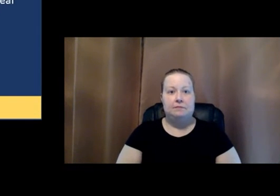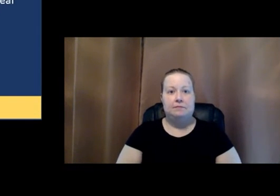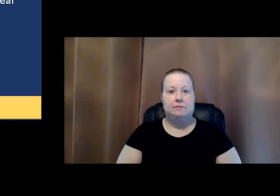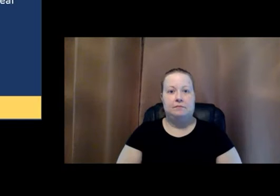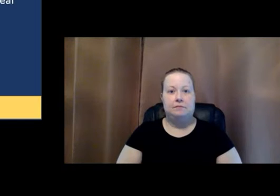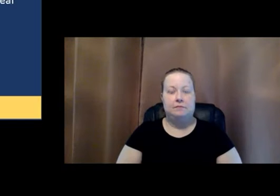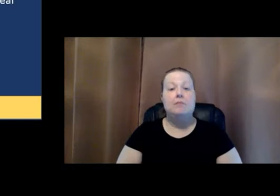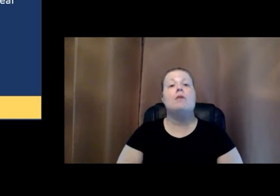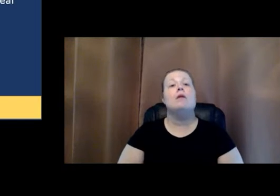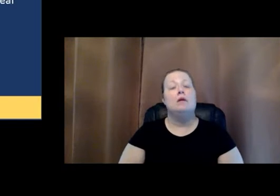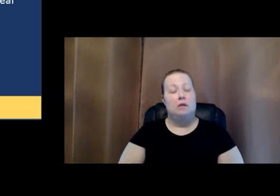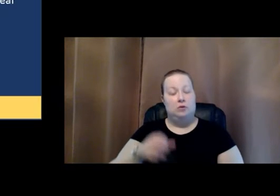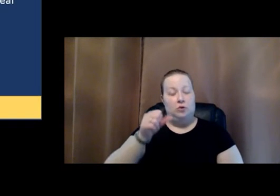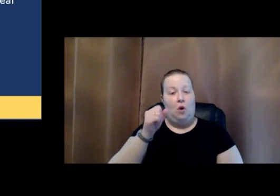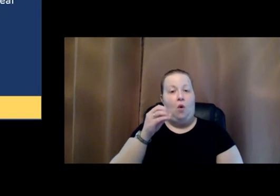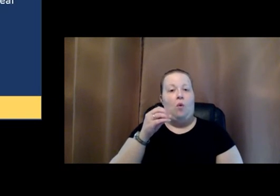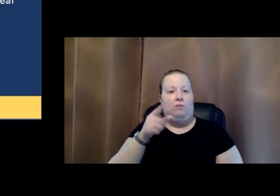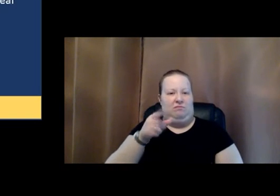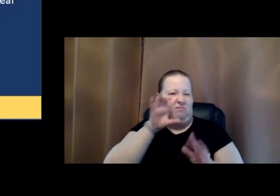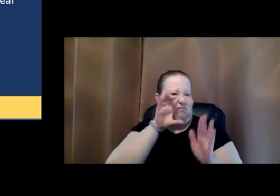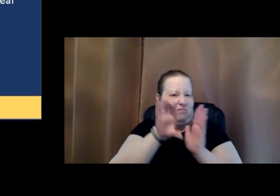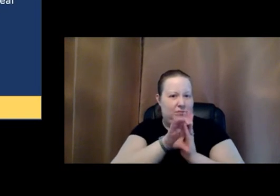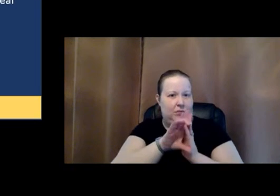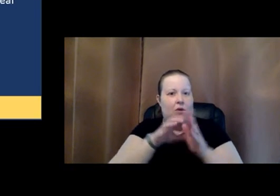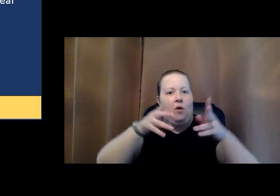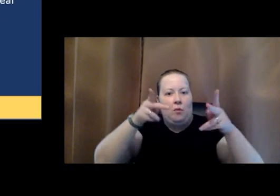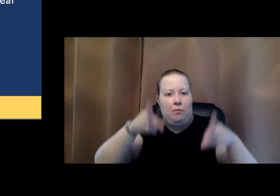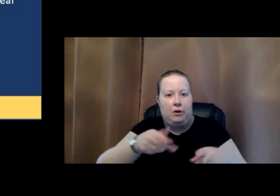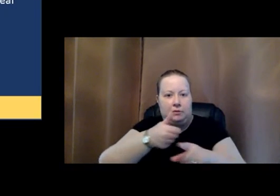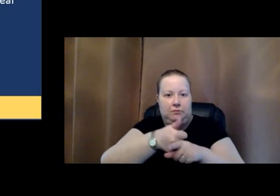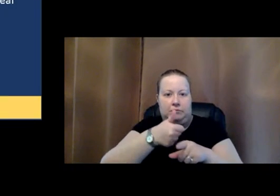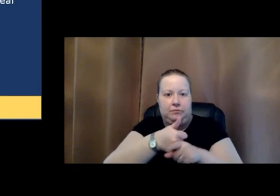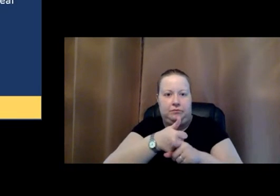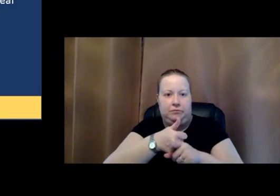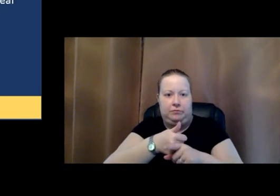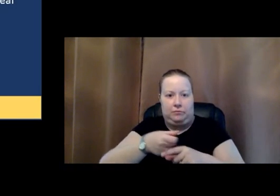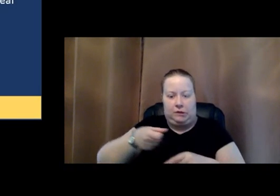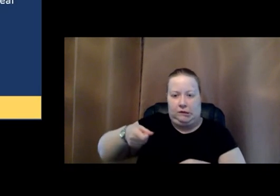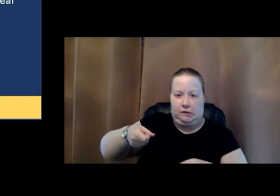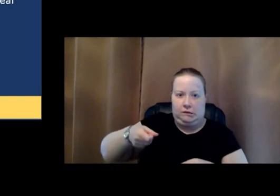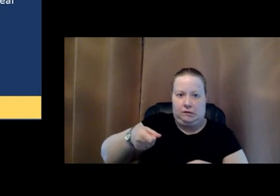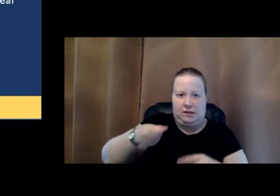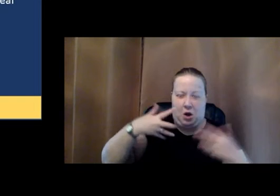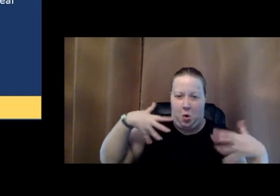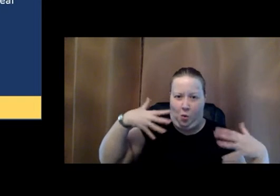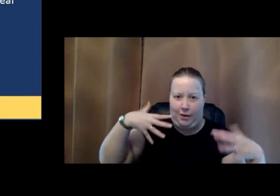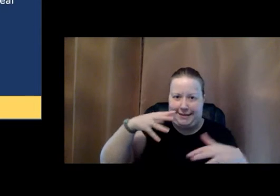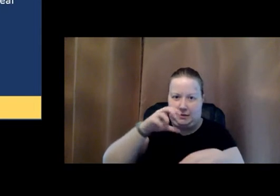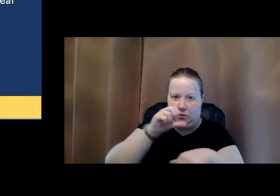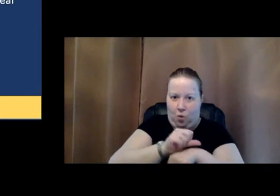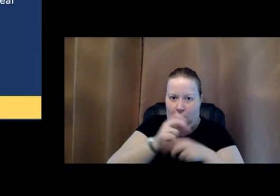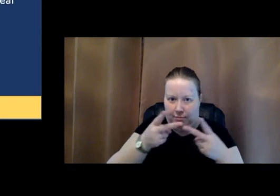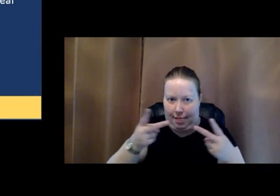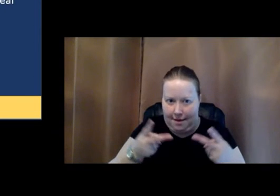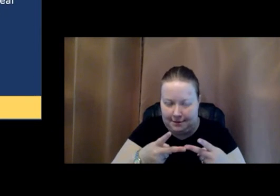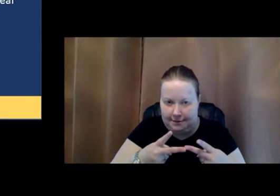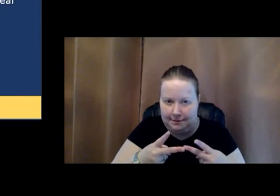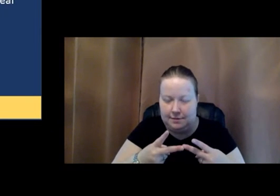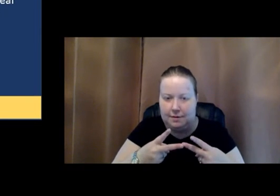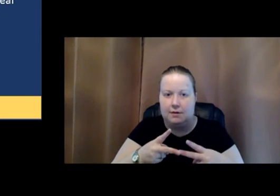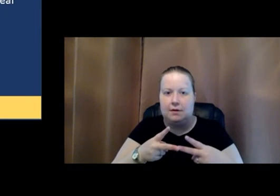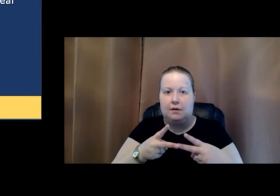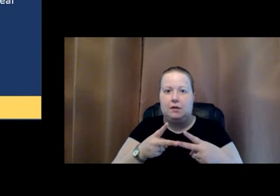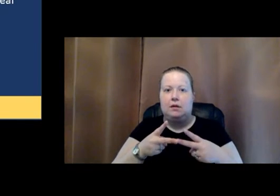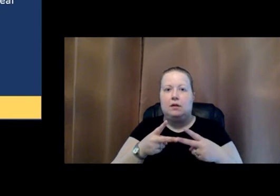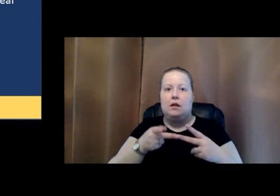So here's a photo of a person working in a noisy workplace. This person